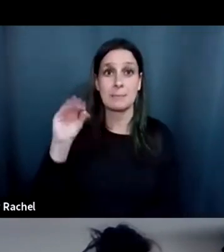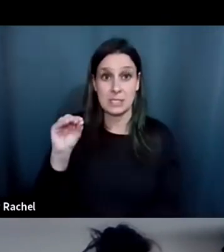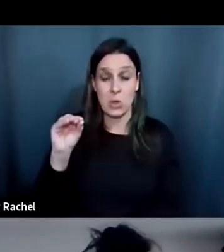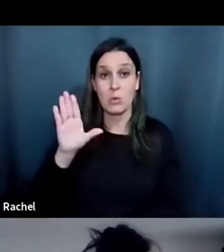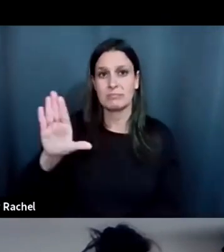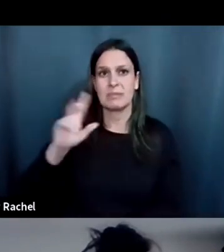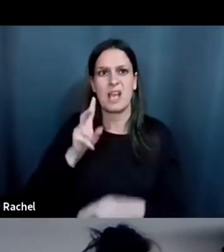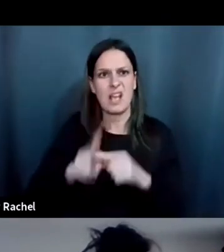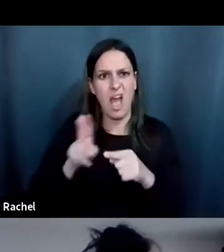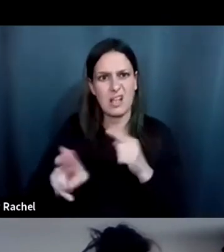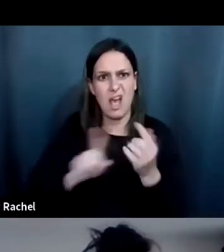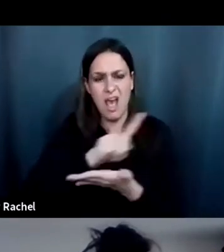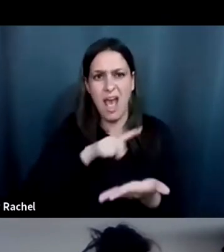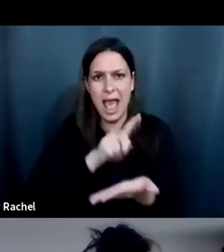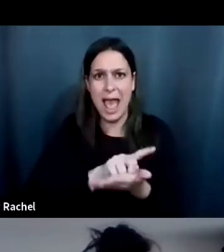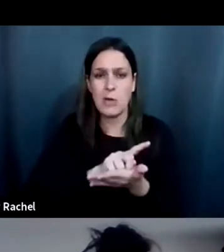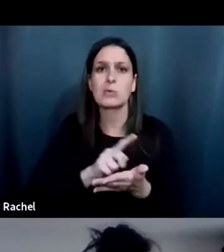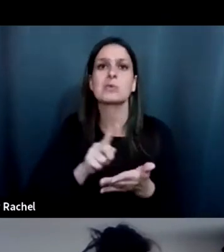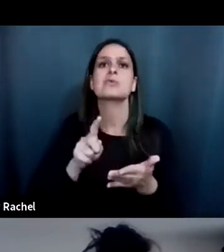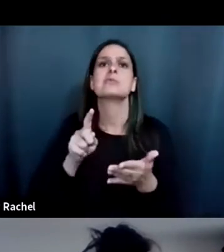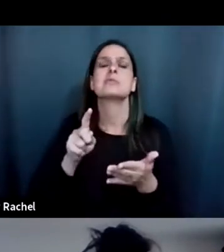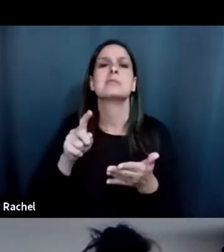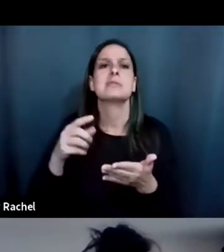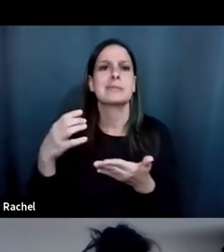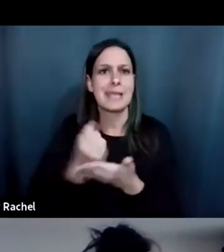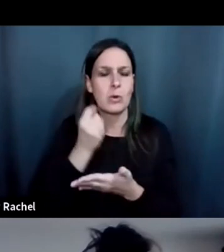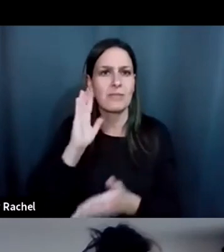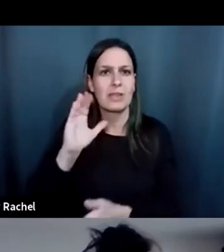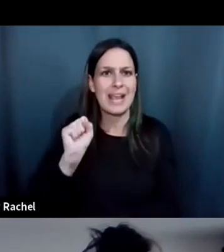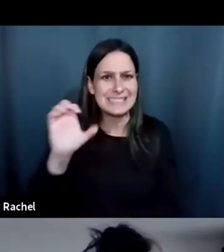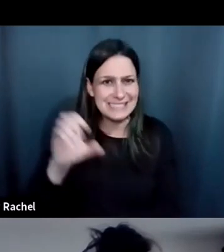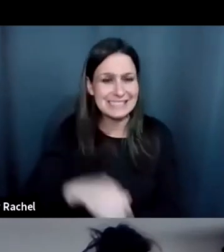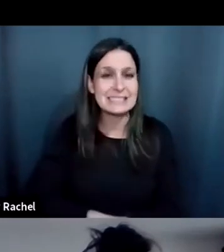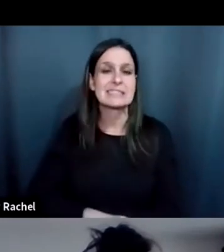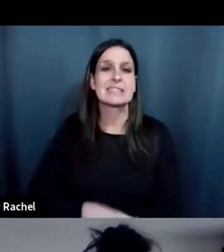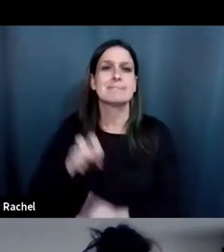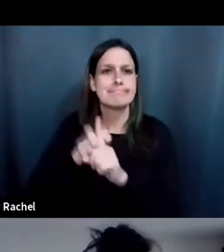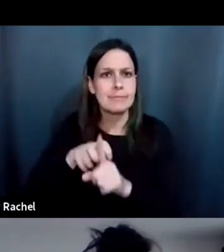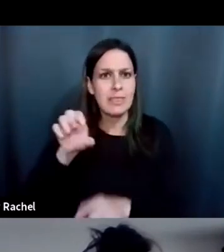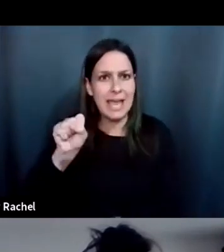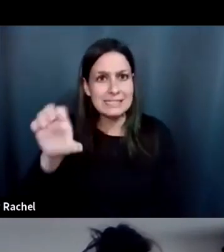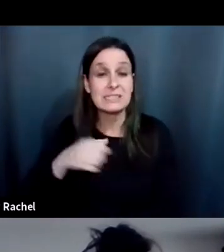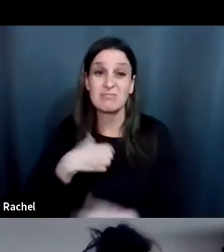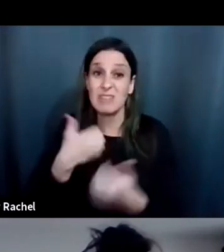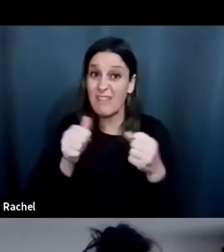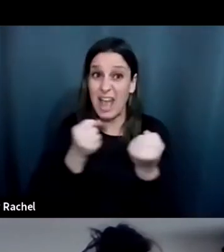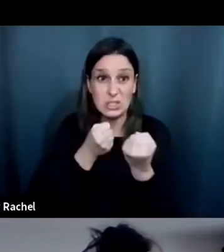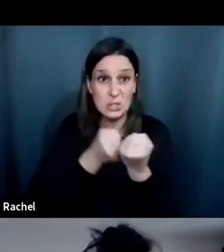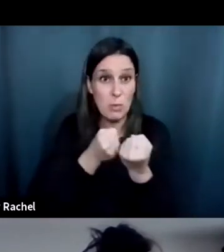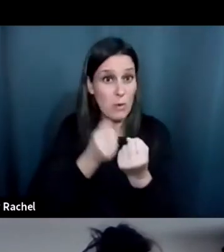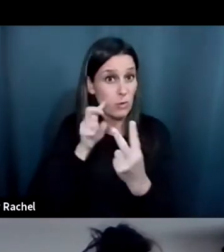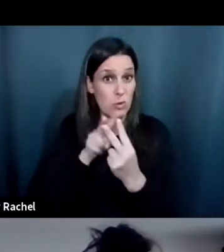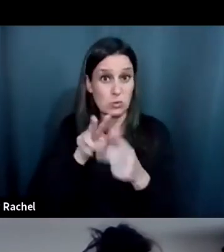hours and getting hold of their SCs. Is there any support coming out in these